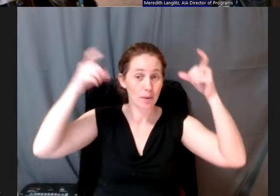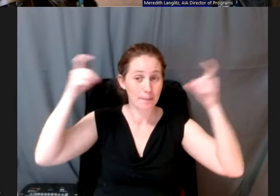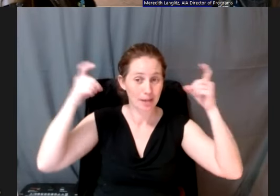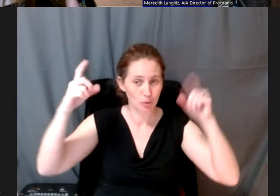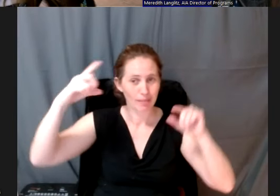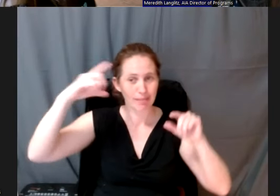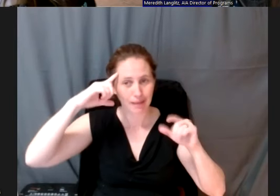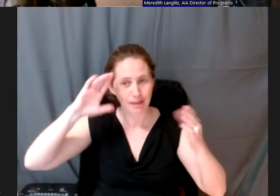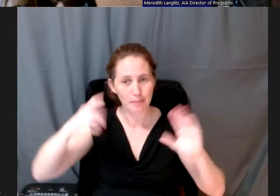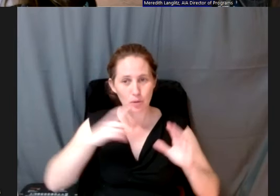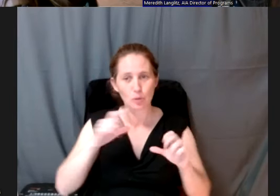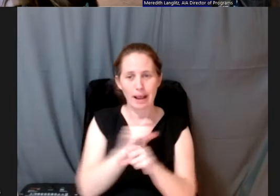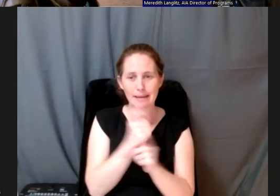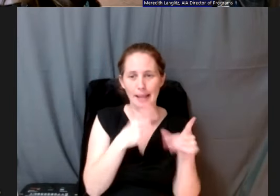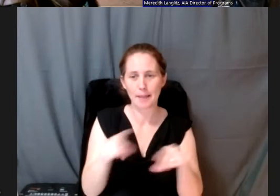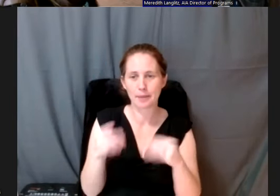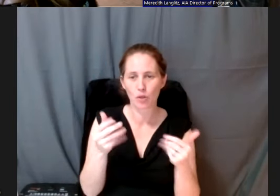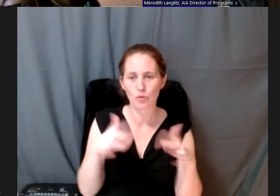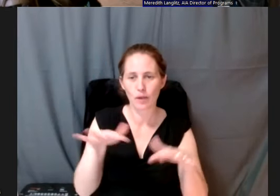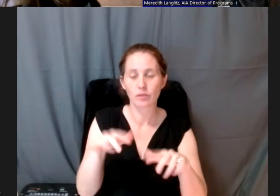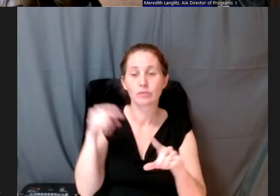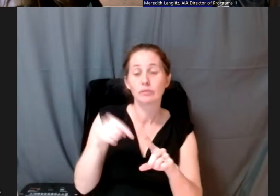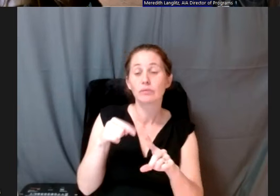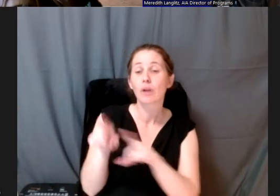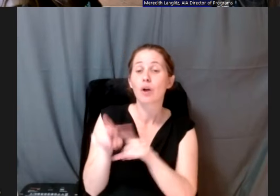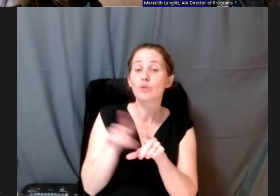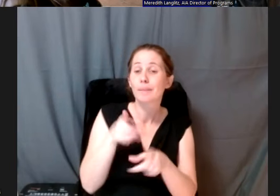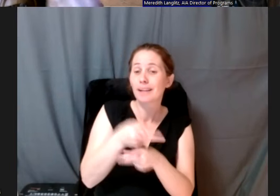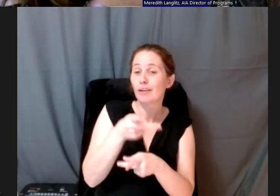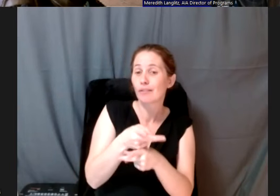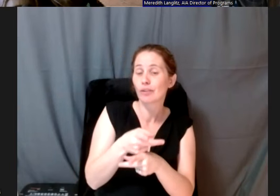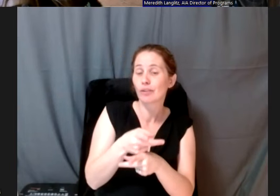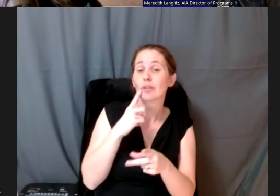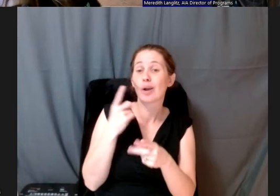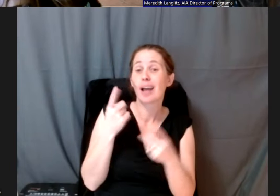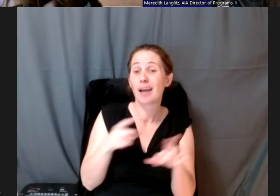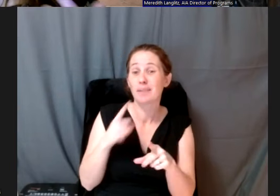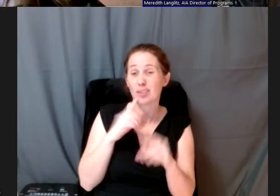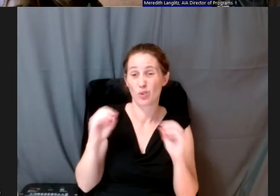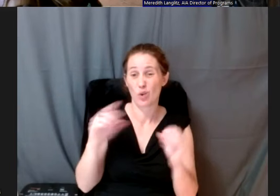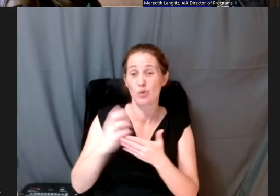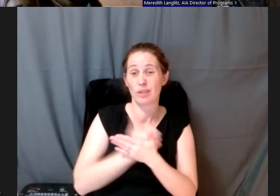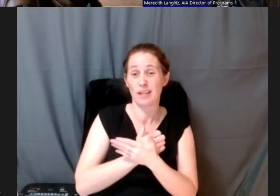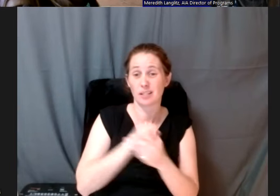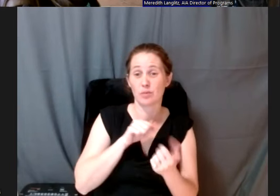think and what's happening on the ground. I also want to be careful to point out that the no collection practices practice that we use at Grand